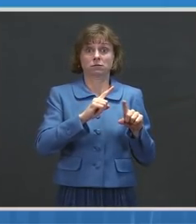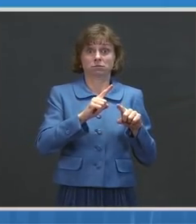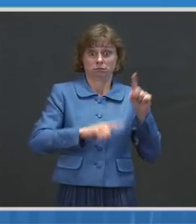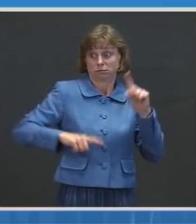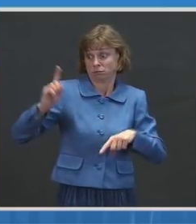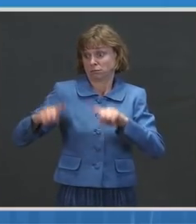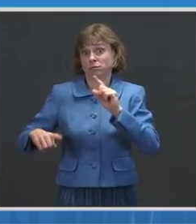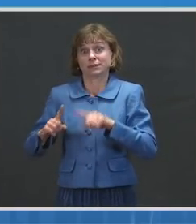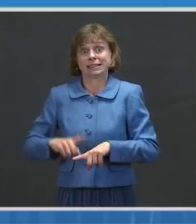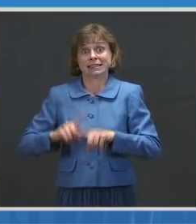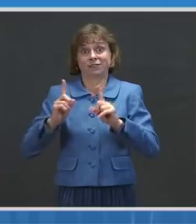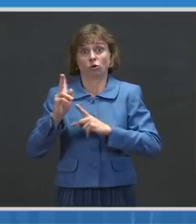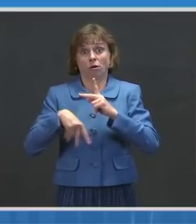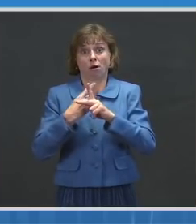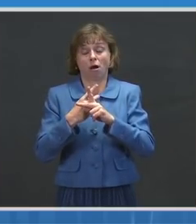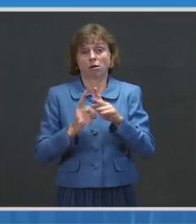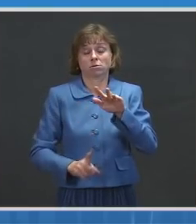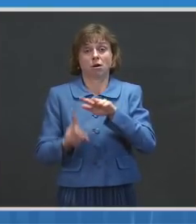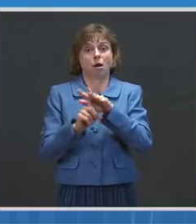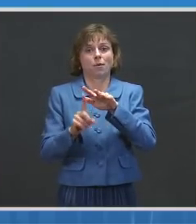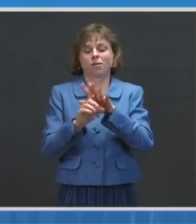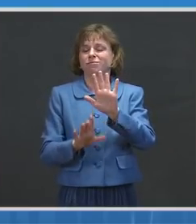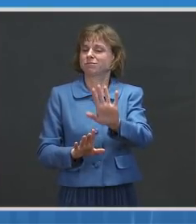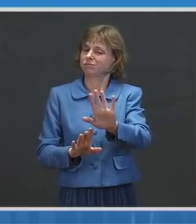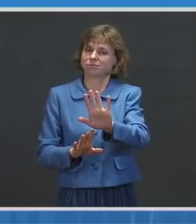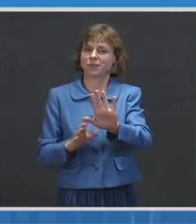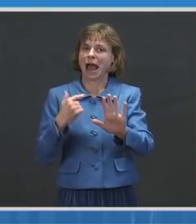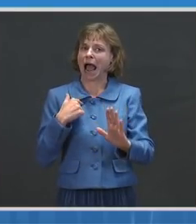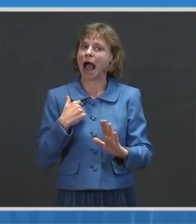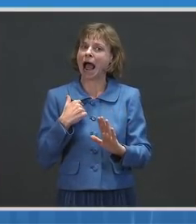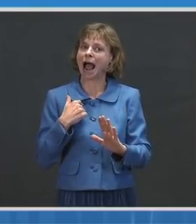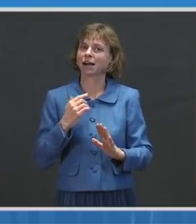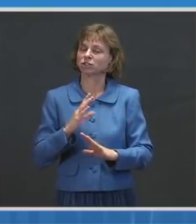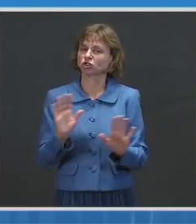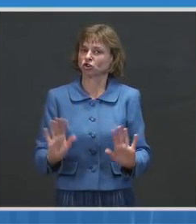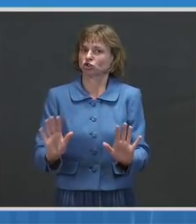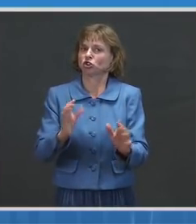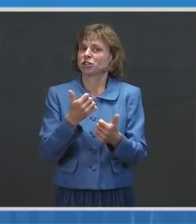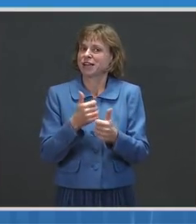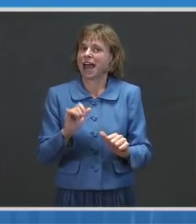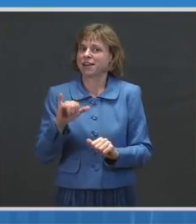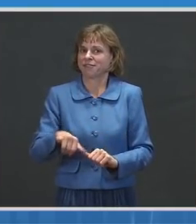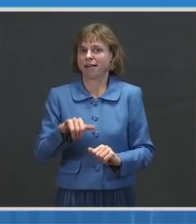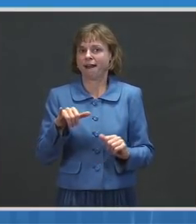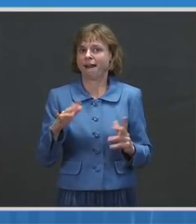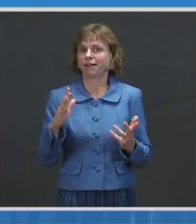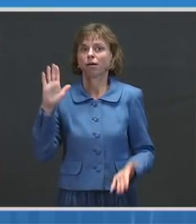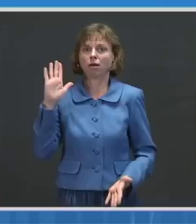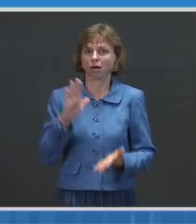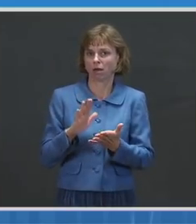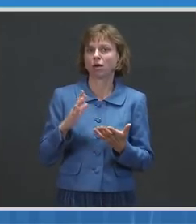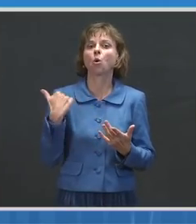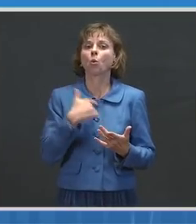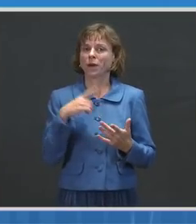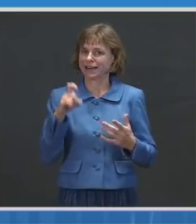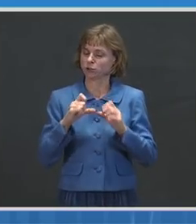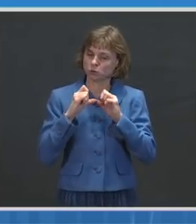simply discourage any of those activities. We really need to keep all of the mitigation measures at play here if we're really going to